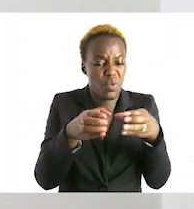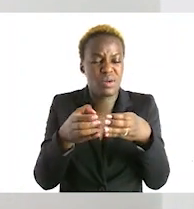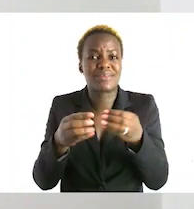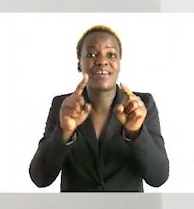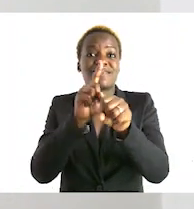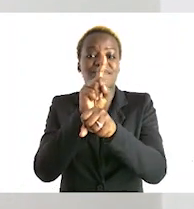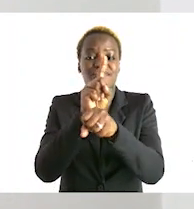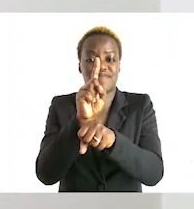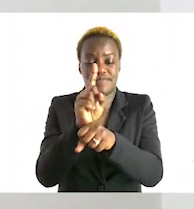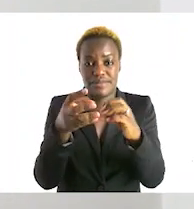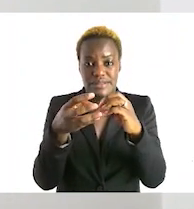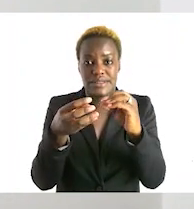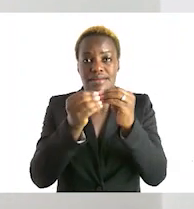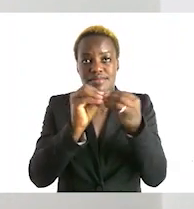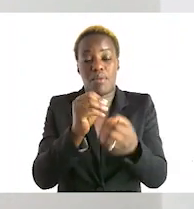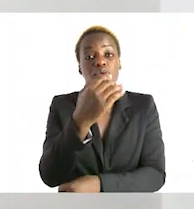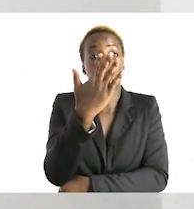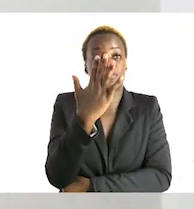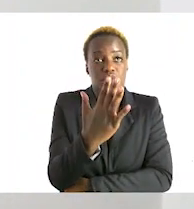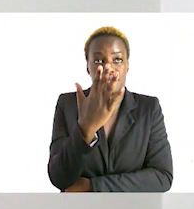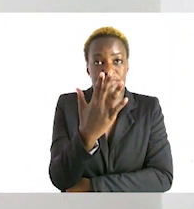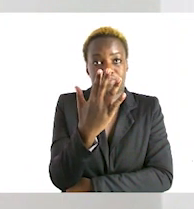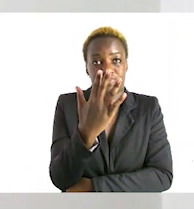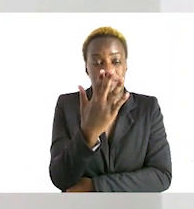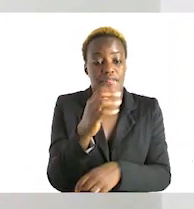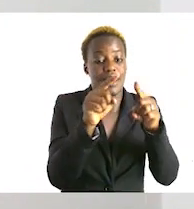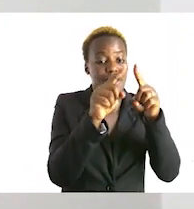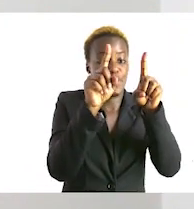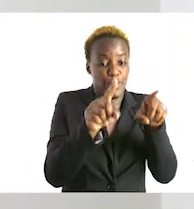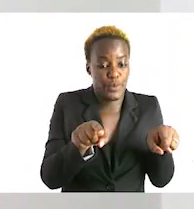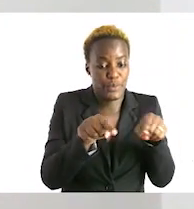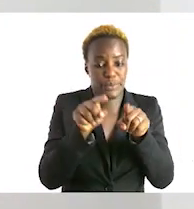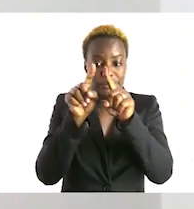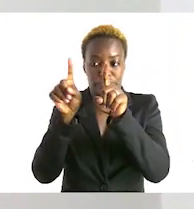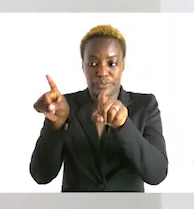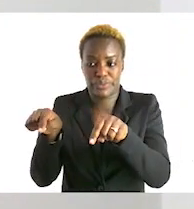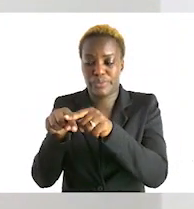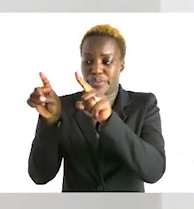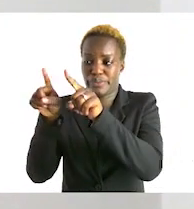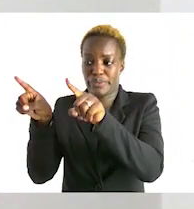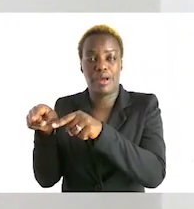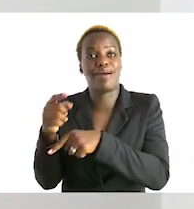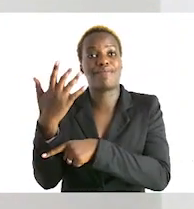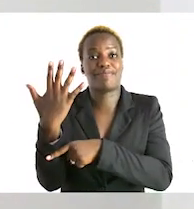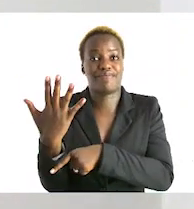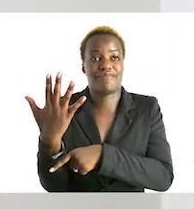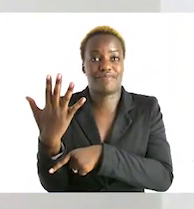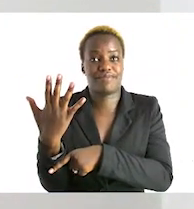how many groups do we have we have five groups very good landre five groups